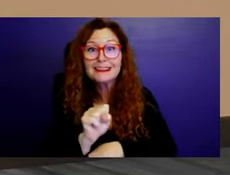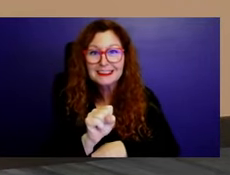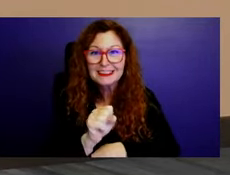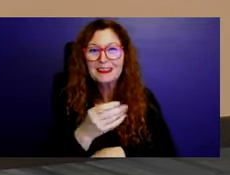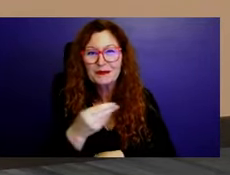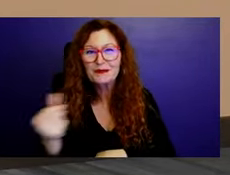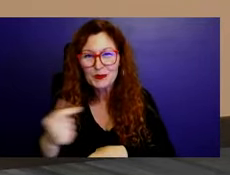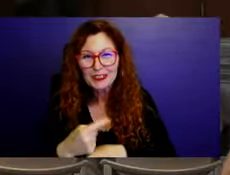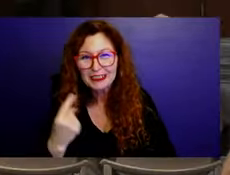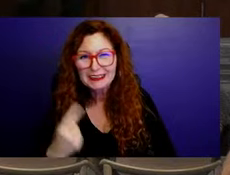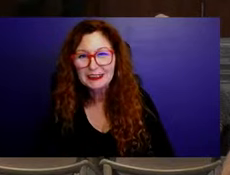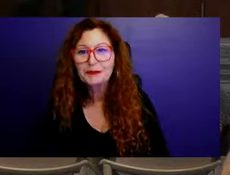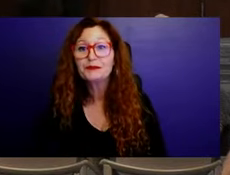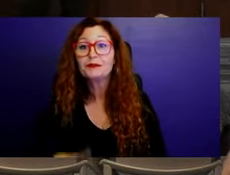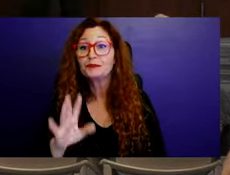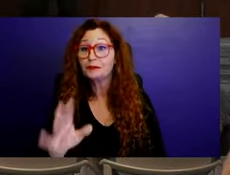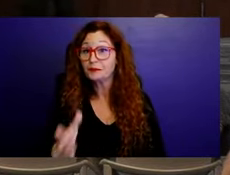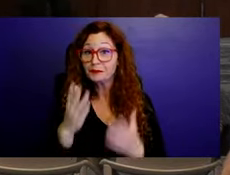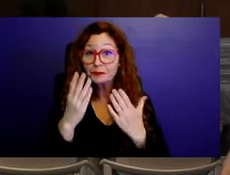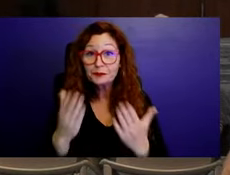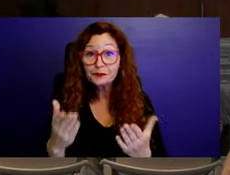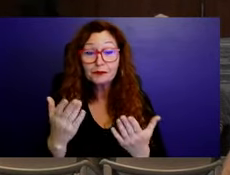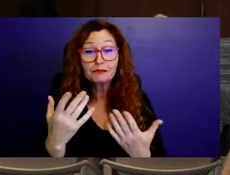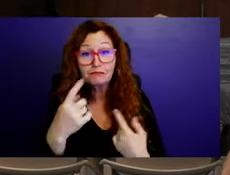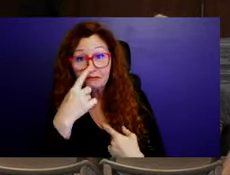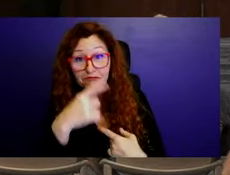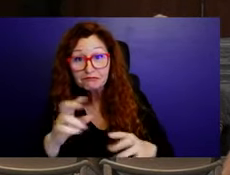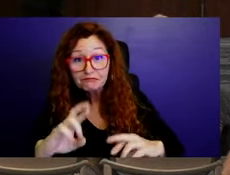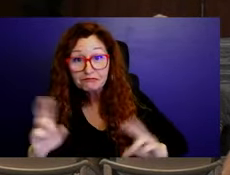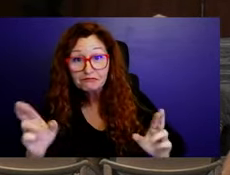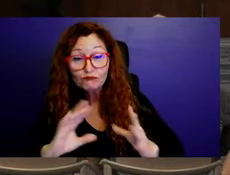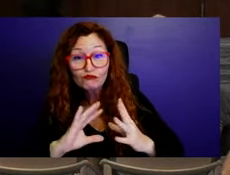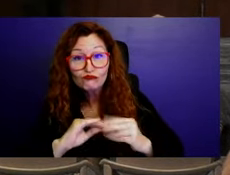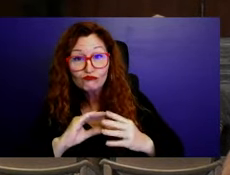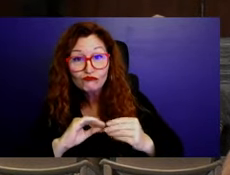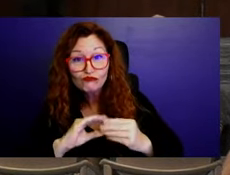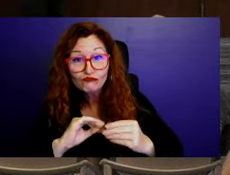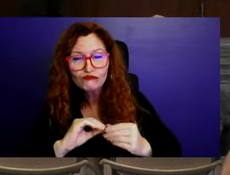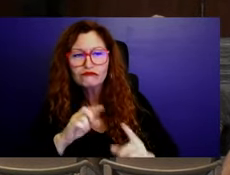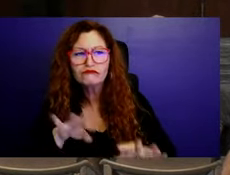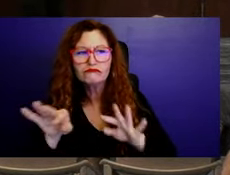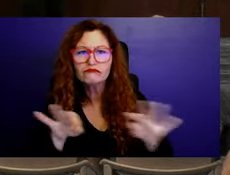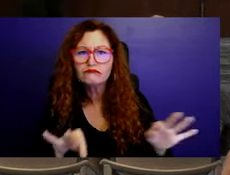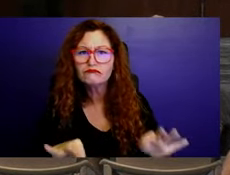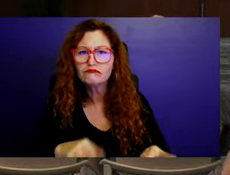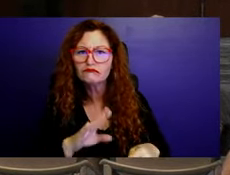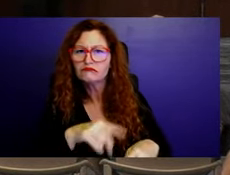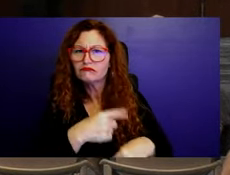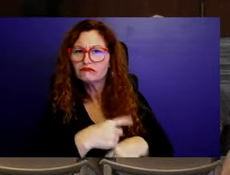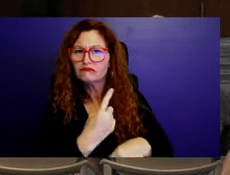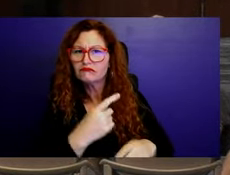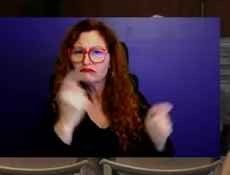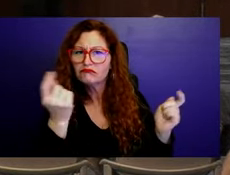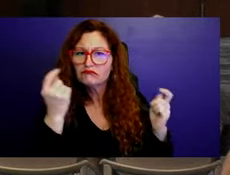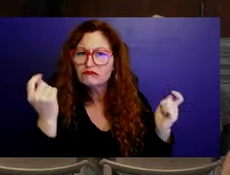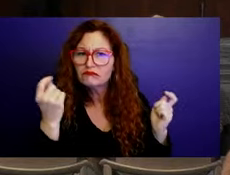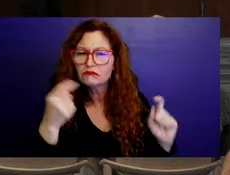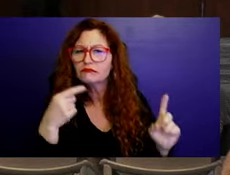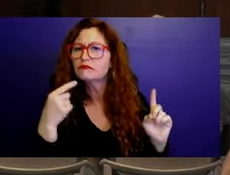down, but do tell us what this is all about because I know not a lot of people are aware, right? They're not.